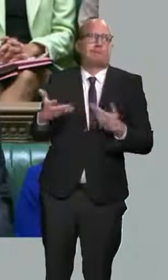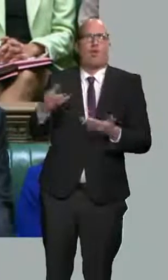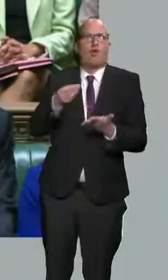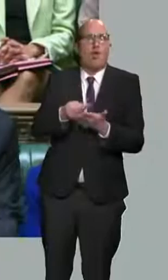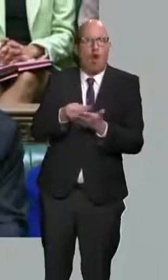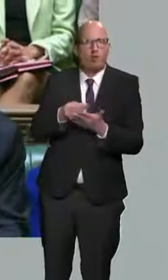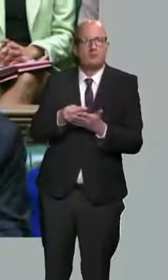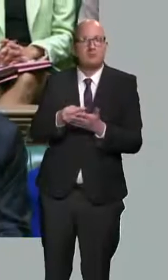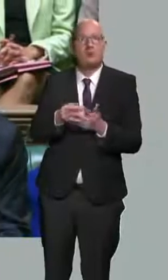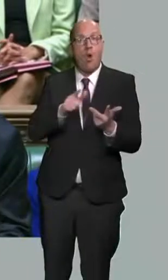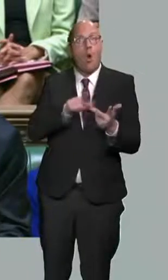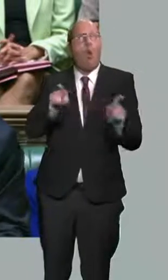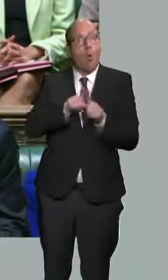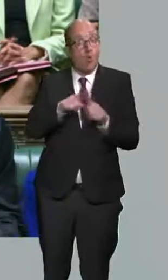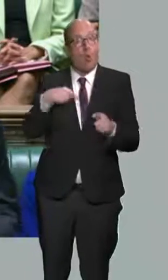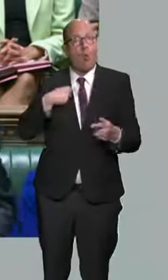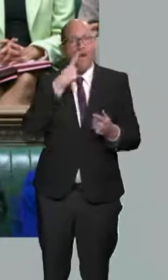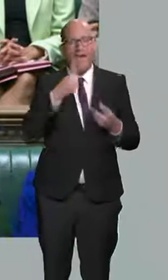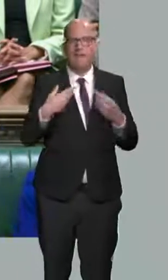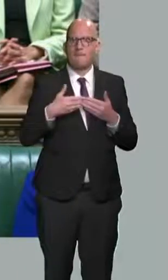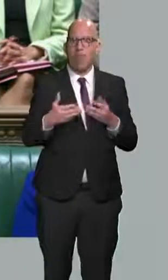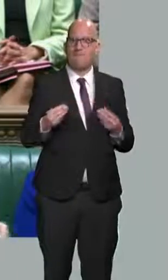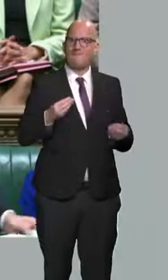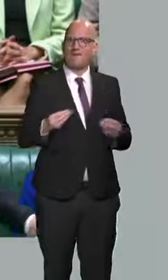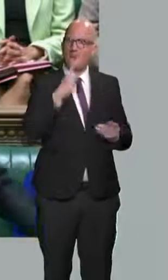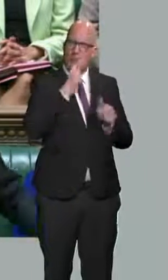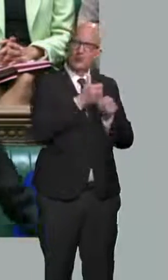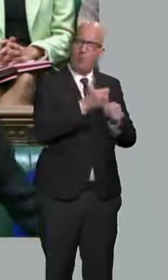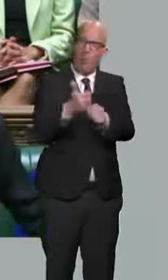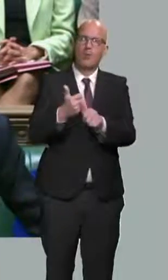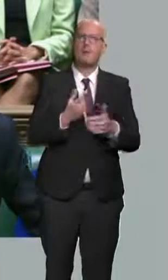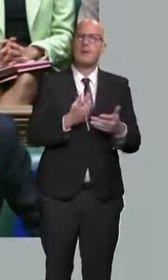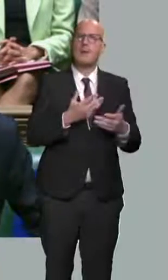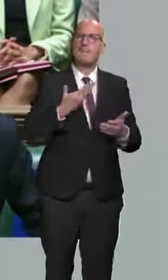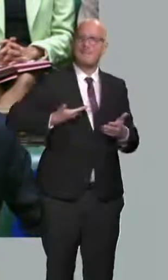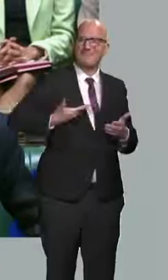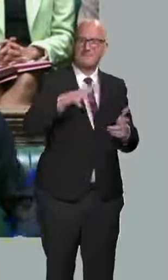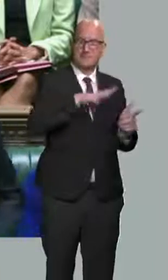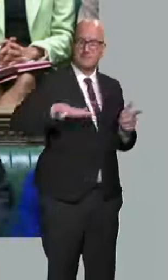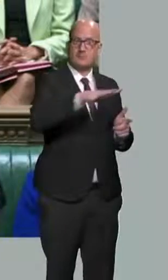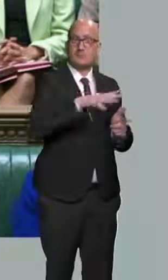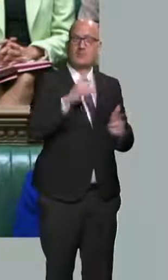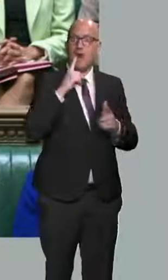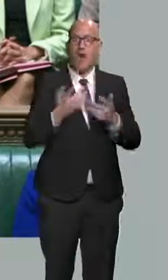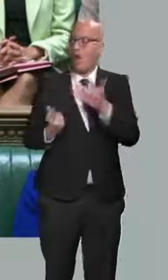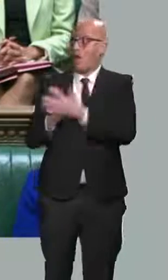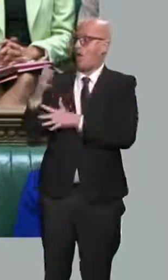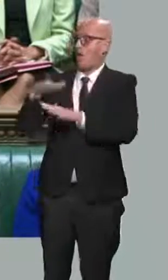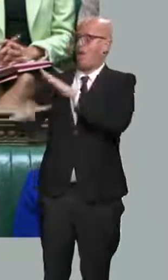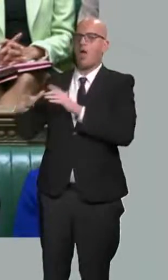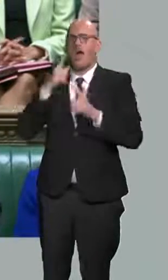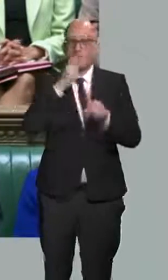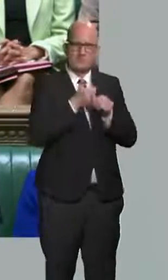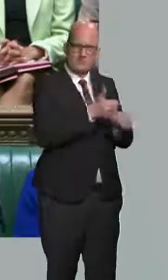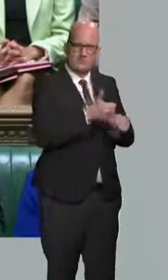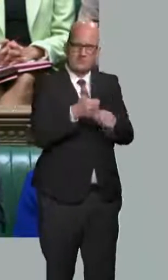to support businesses and individuals through crises as they emerge. But we should be